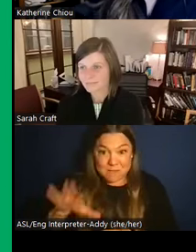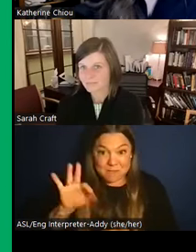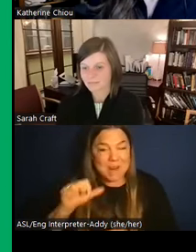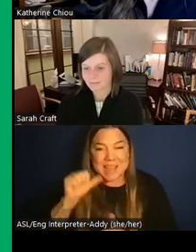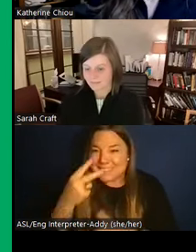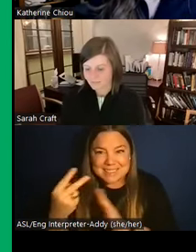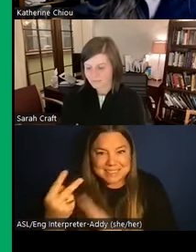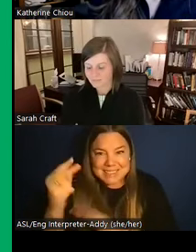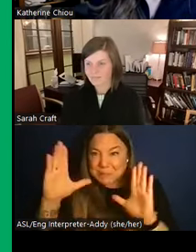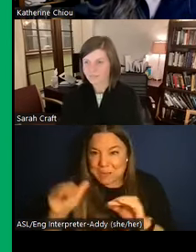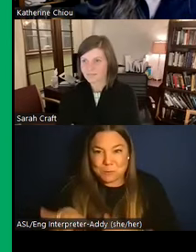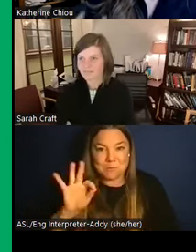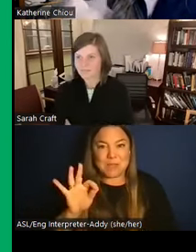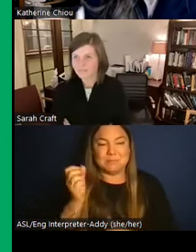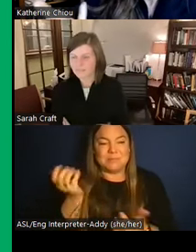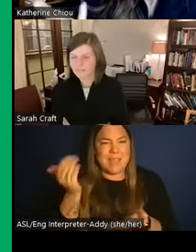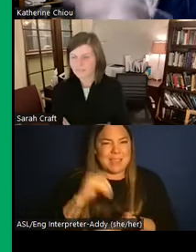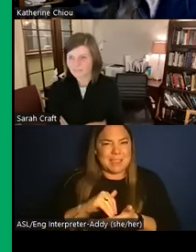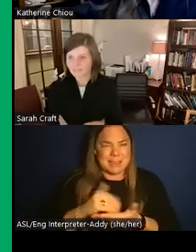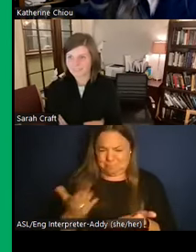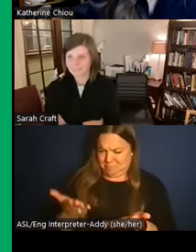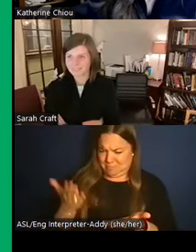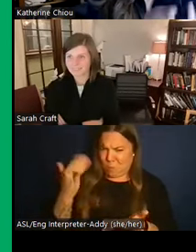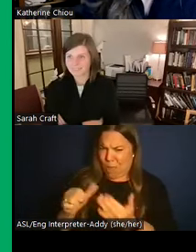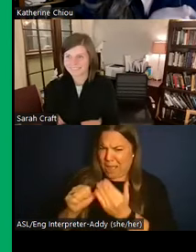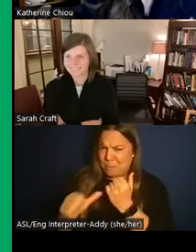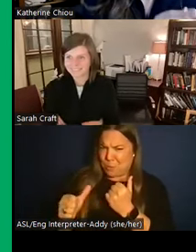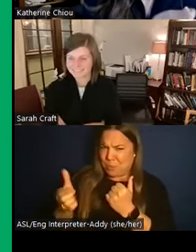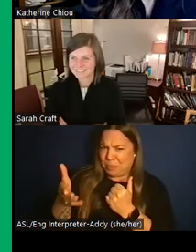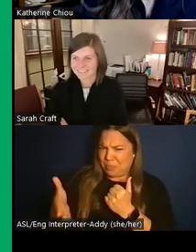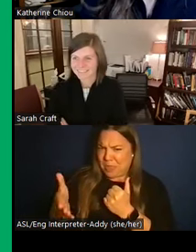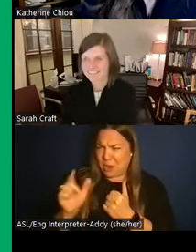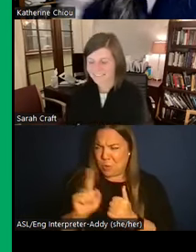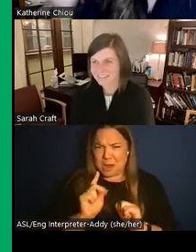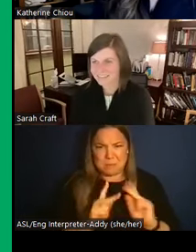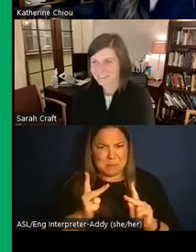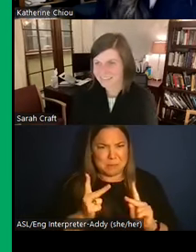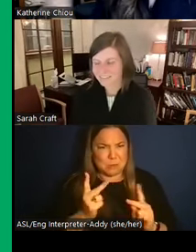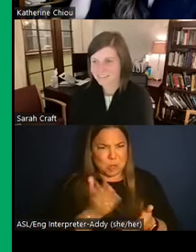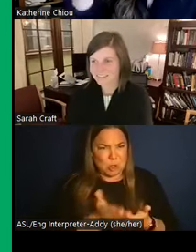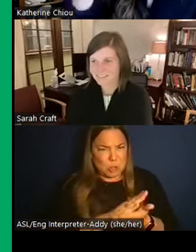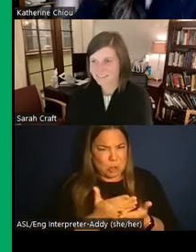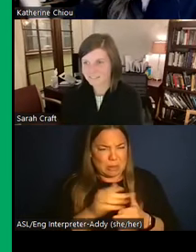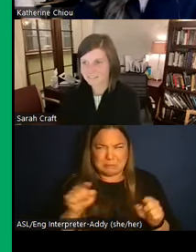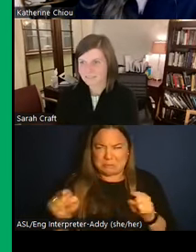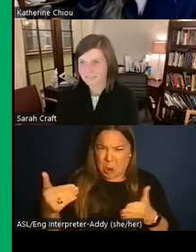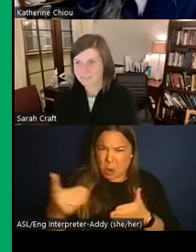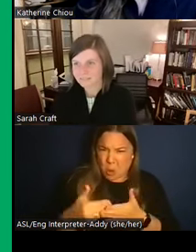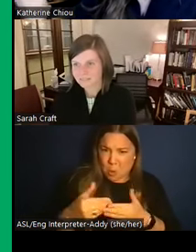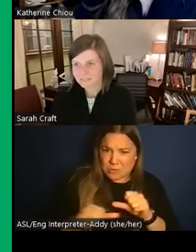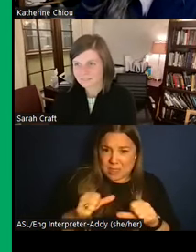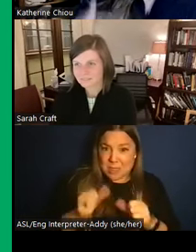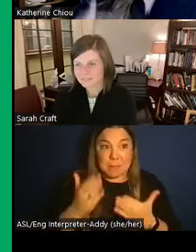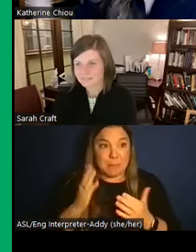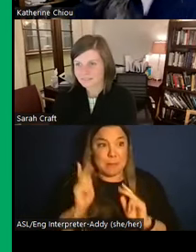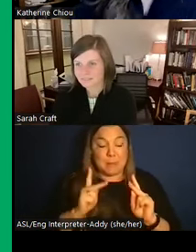why again, is there is there poop next to places where people are cooking, right? Was it because people were so blitzed out of their minds